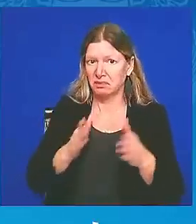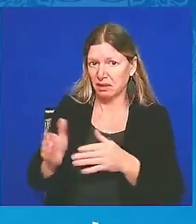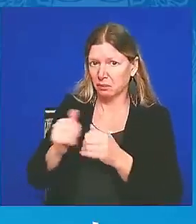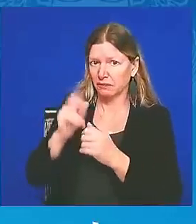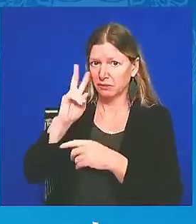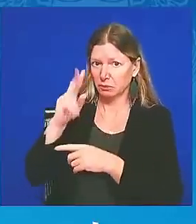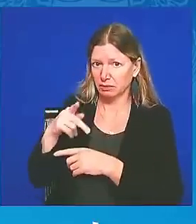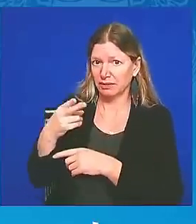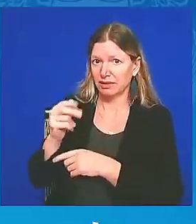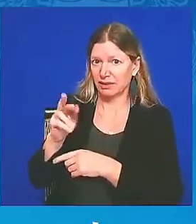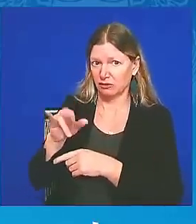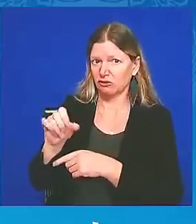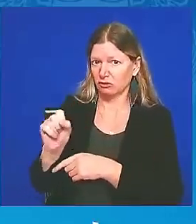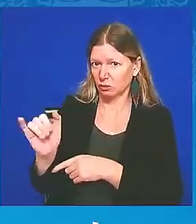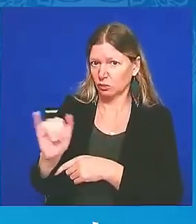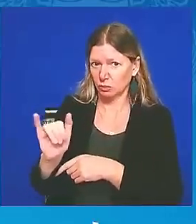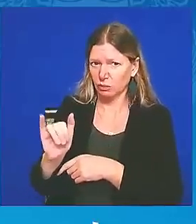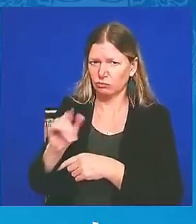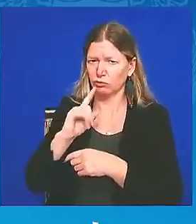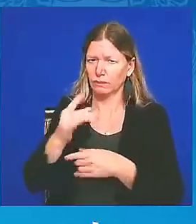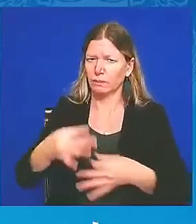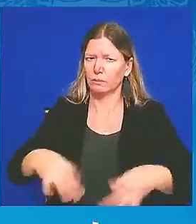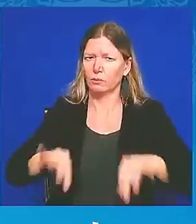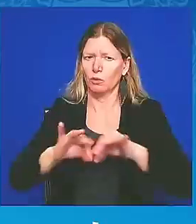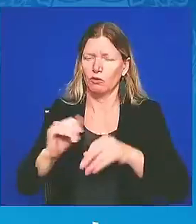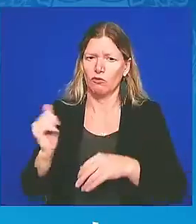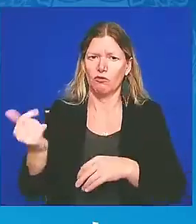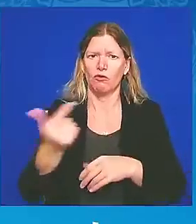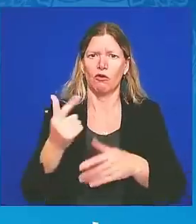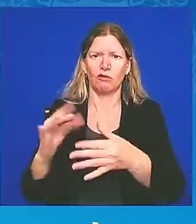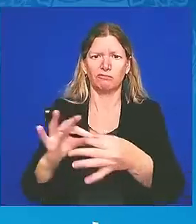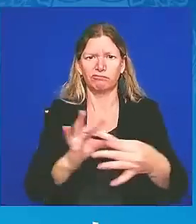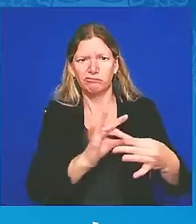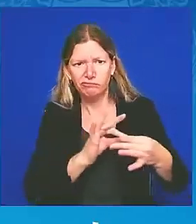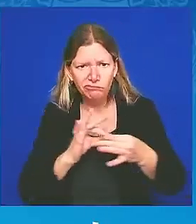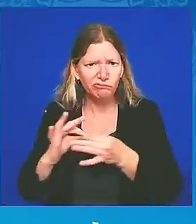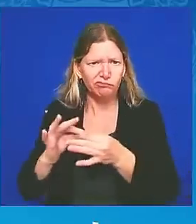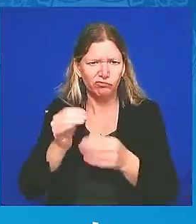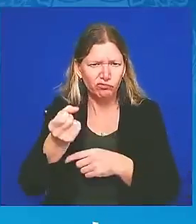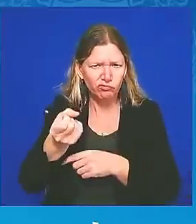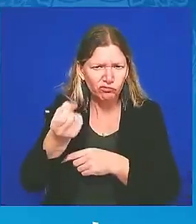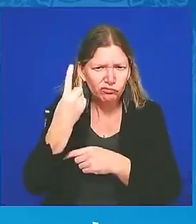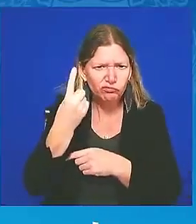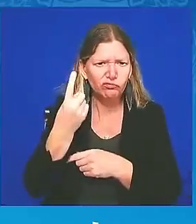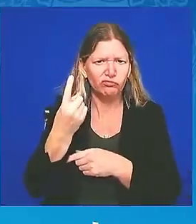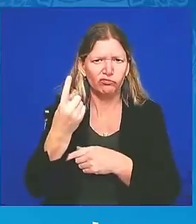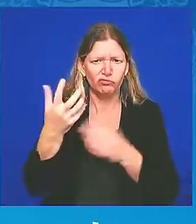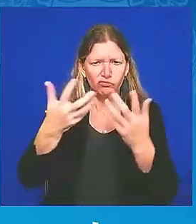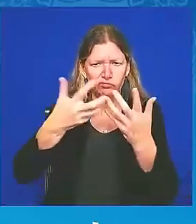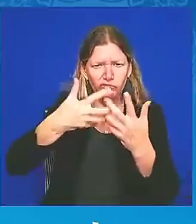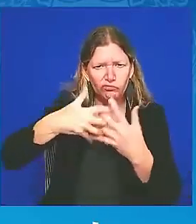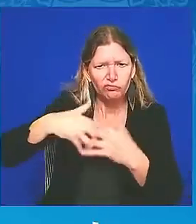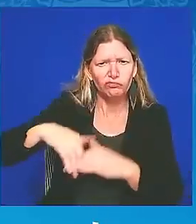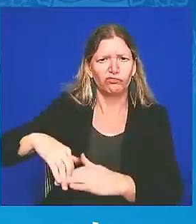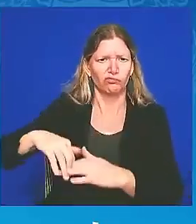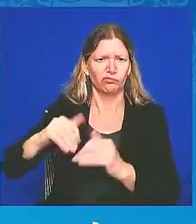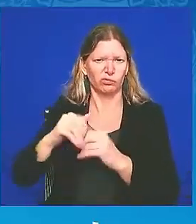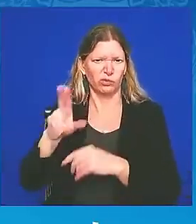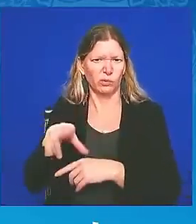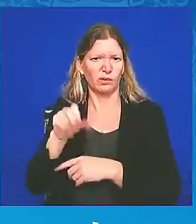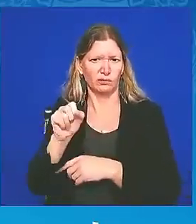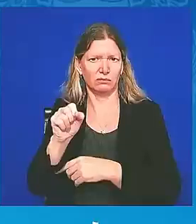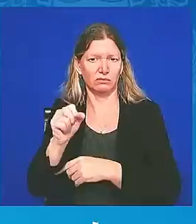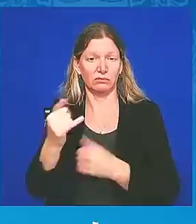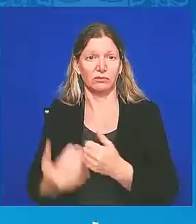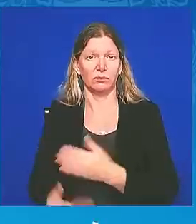coordination with the United States. And this morning, I talked also to the congressmen, both